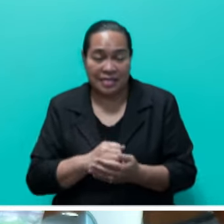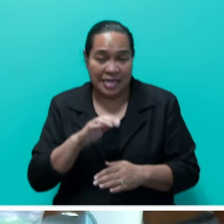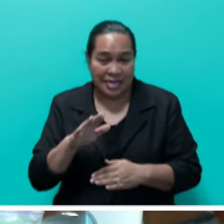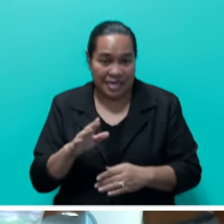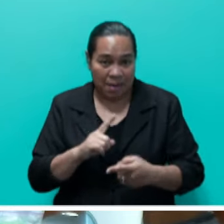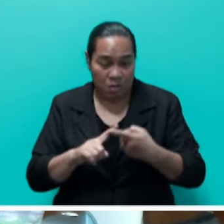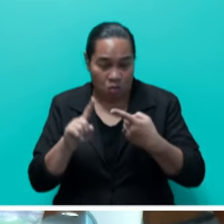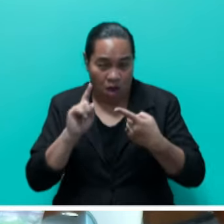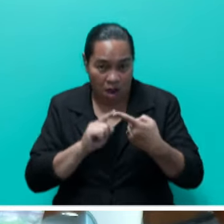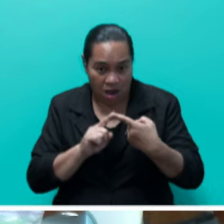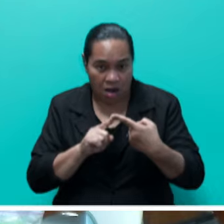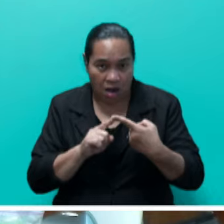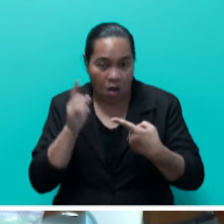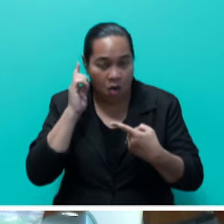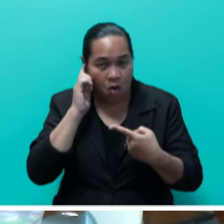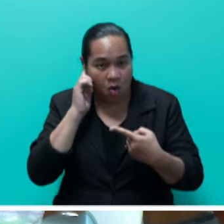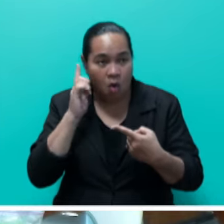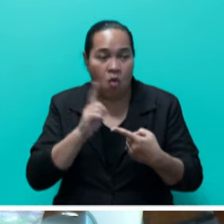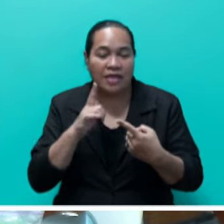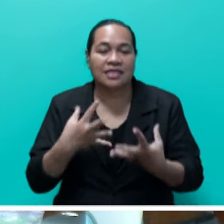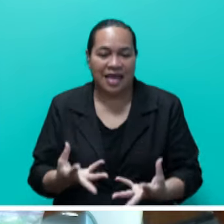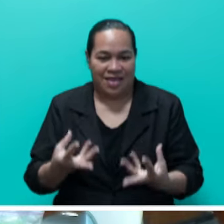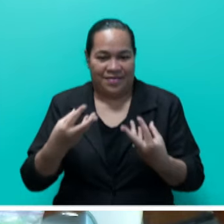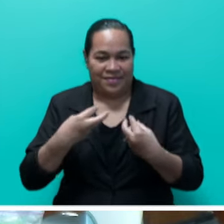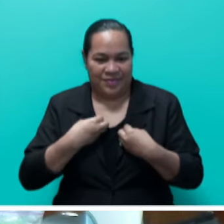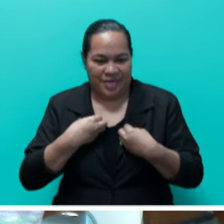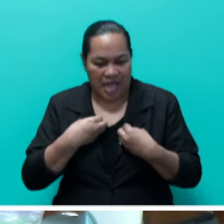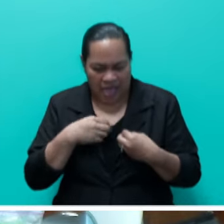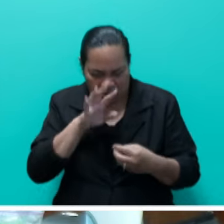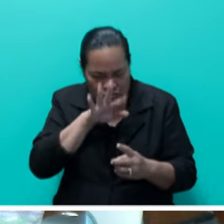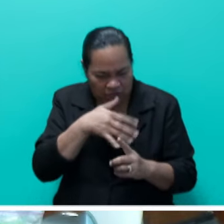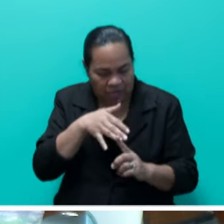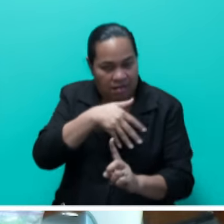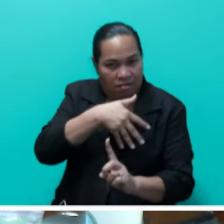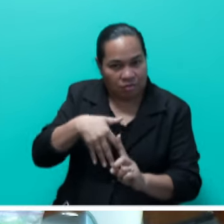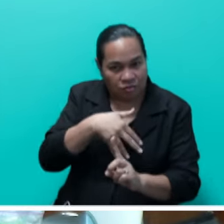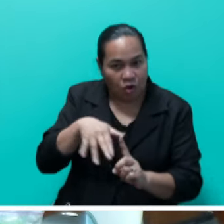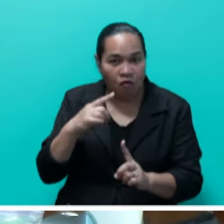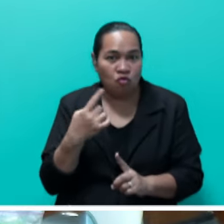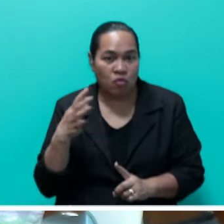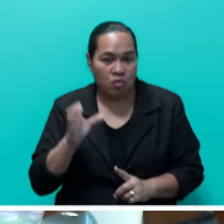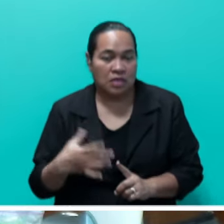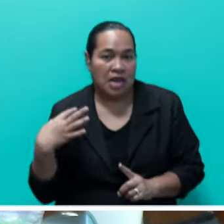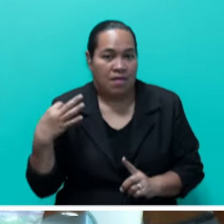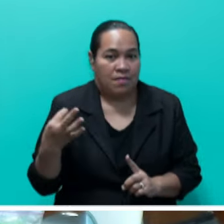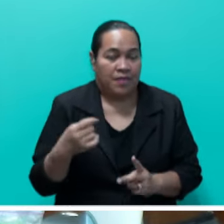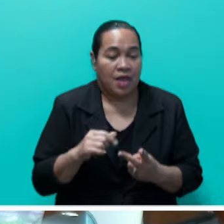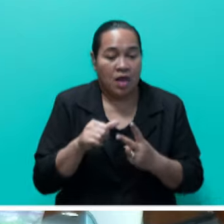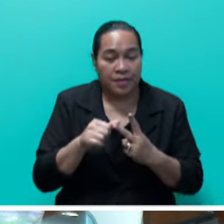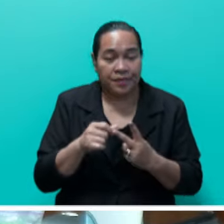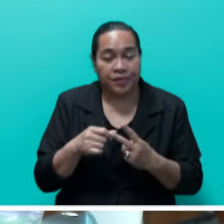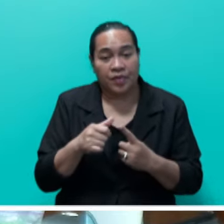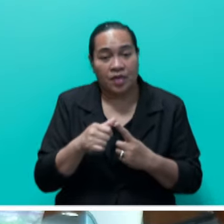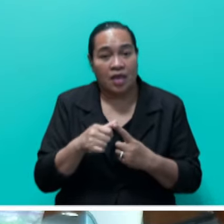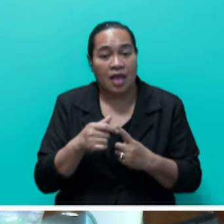Speaker, is, of course, the acceptance and the vetting of the application and the checklist. I'm sure the Honourable